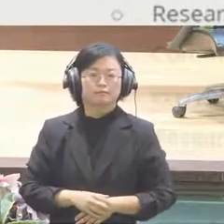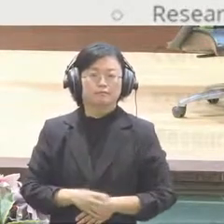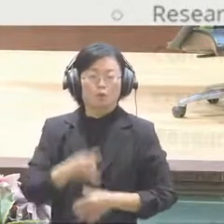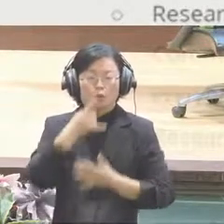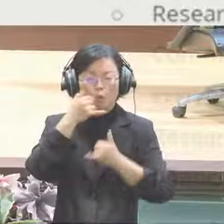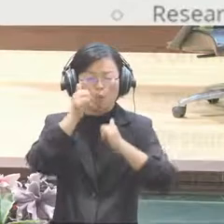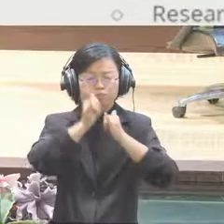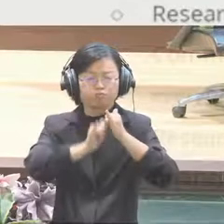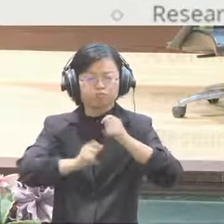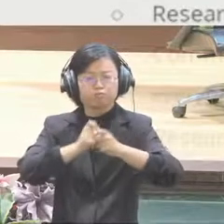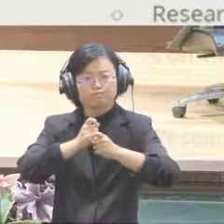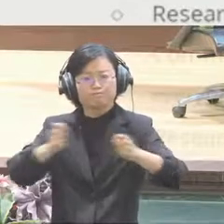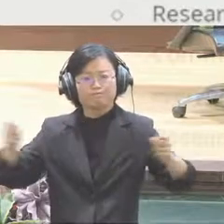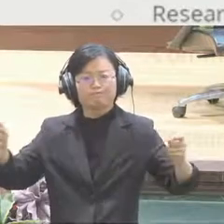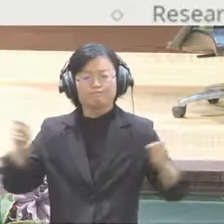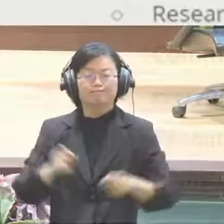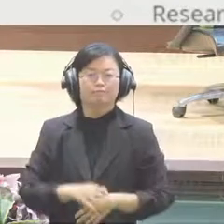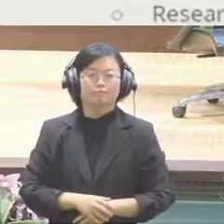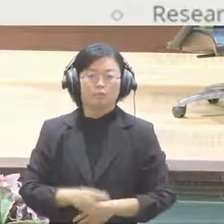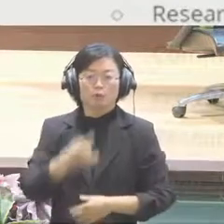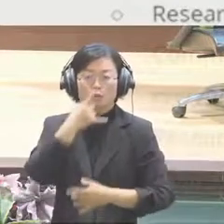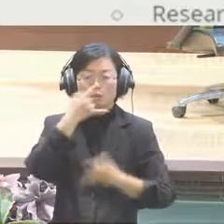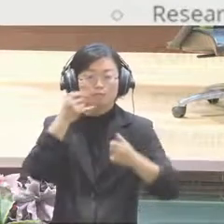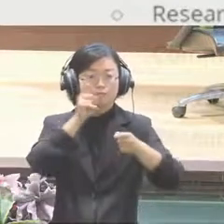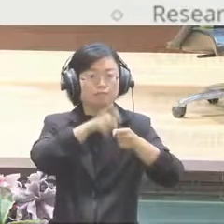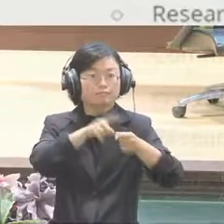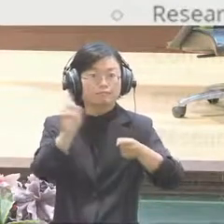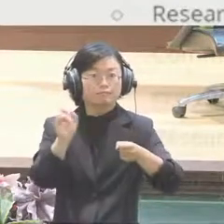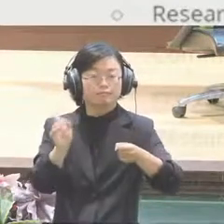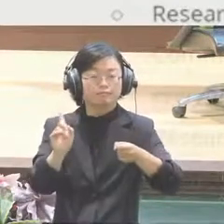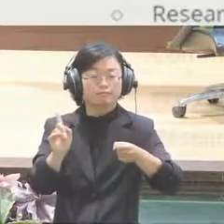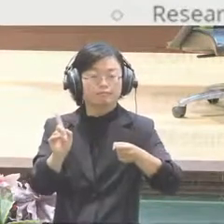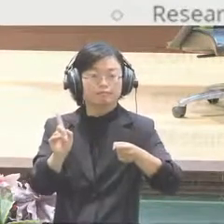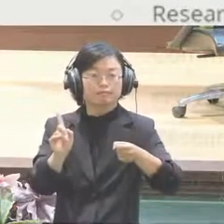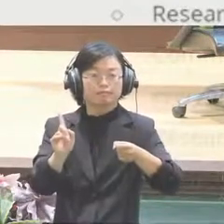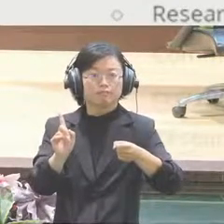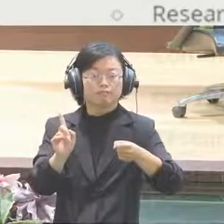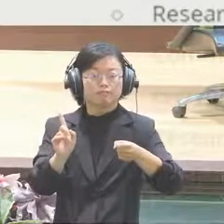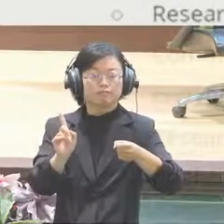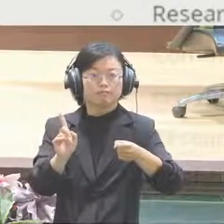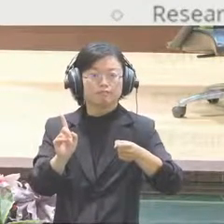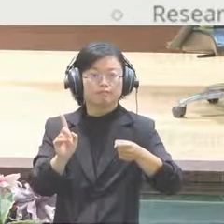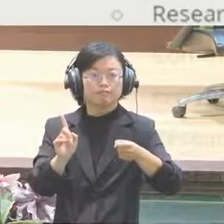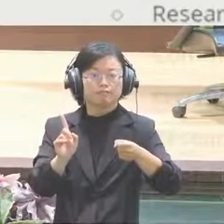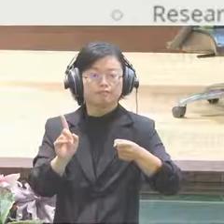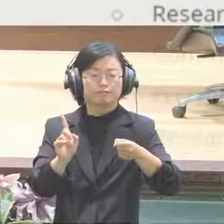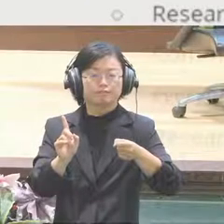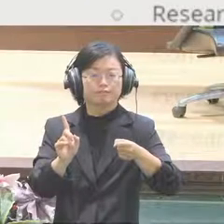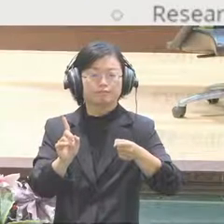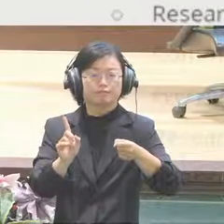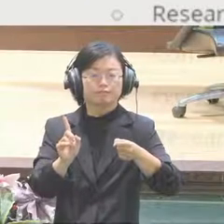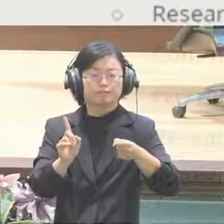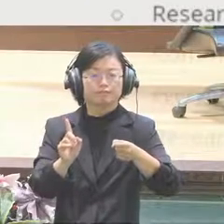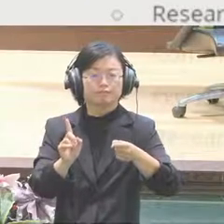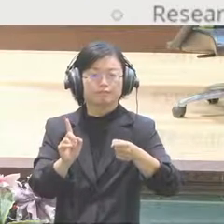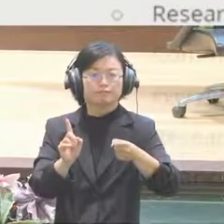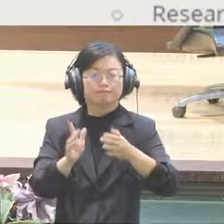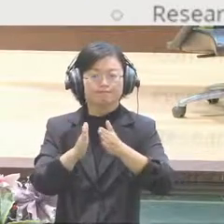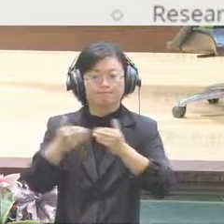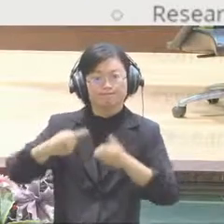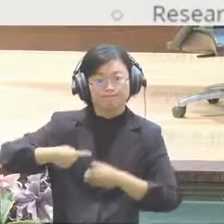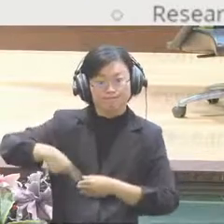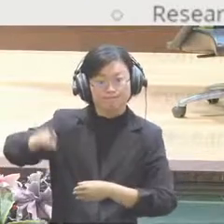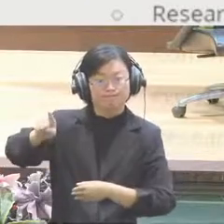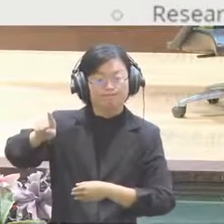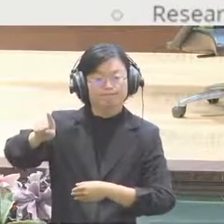And our aim, the organization, the aim is to undertake independent policy research with